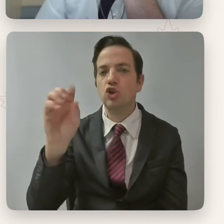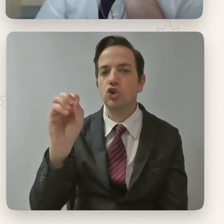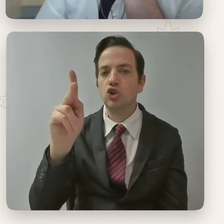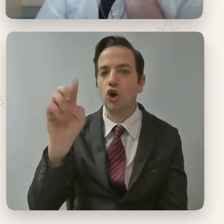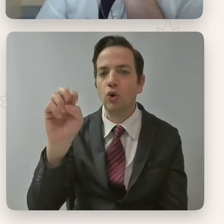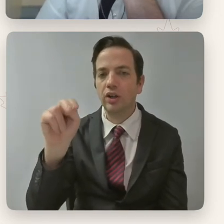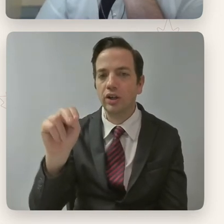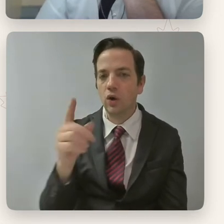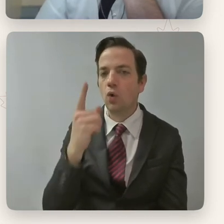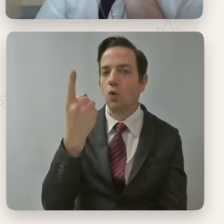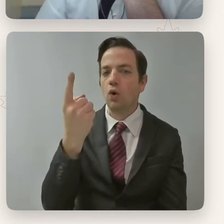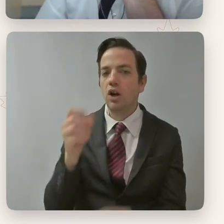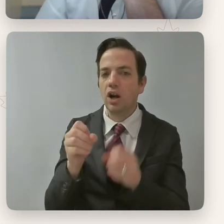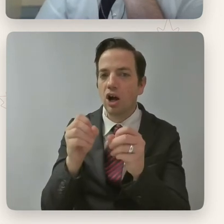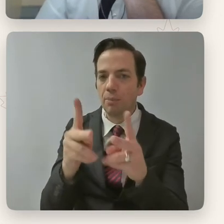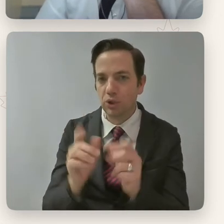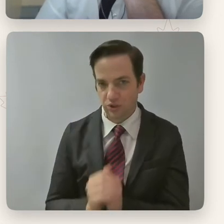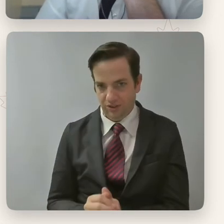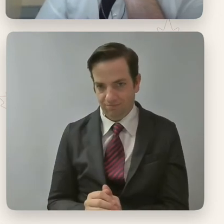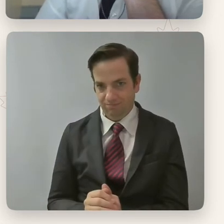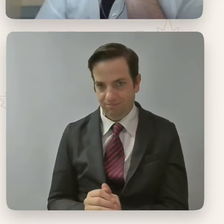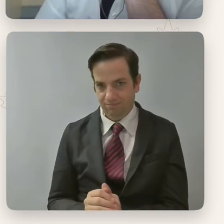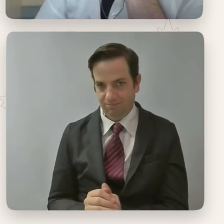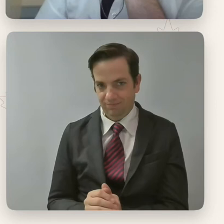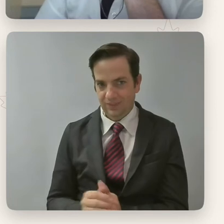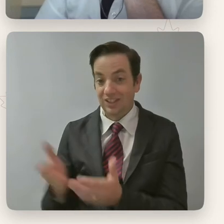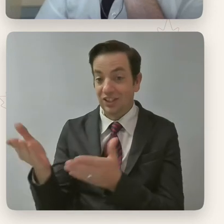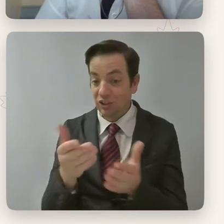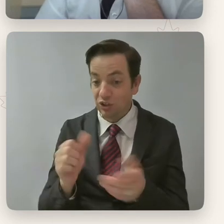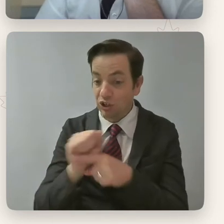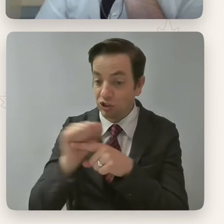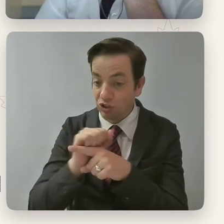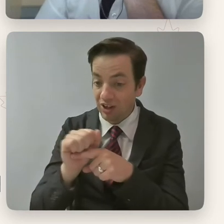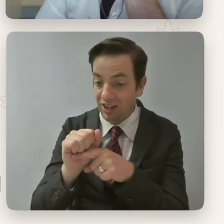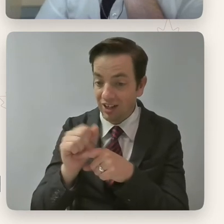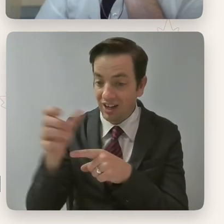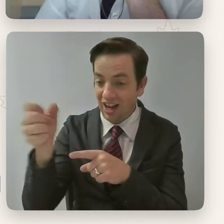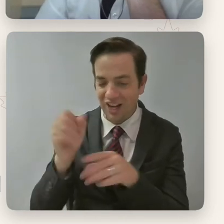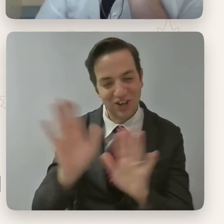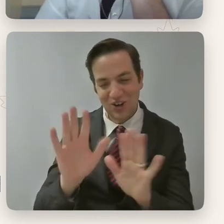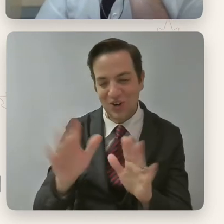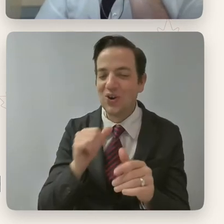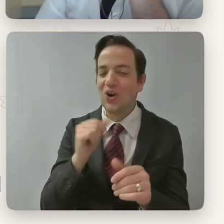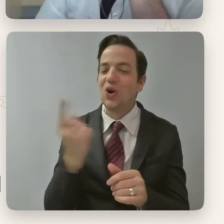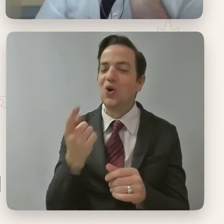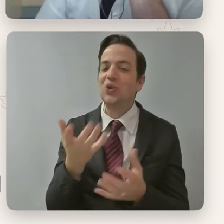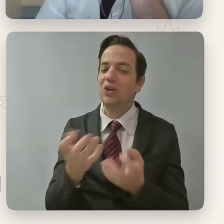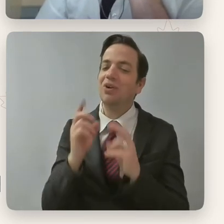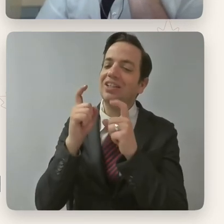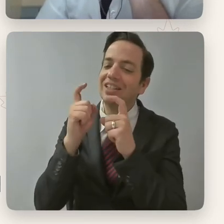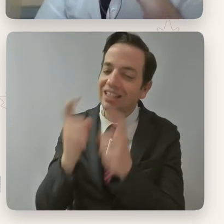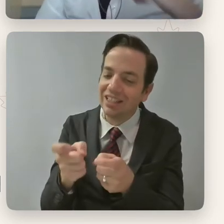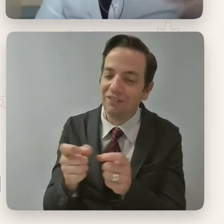but they already have an actor in mind. I find that that happens a lot with American work when they come up to Toronto to